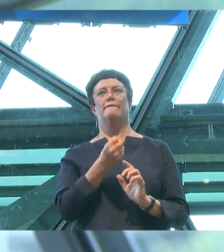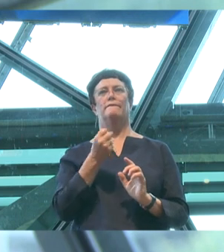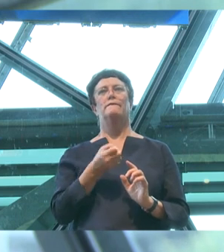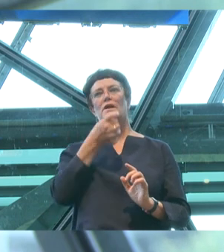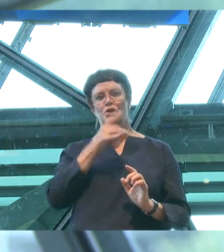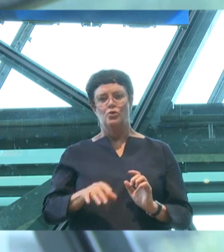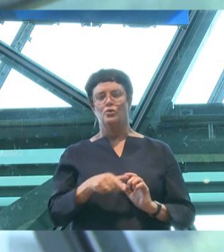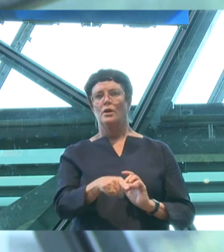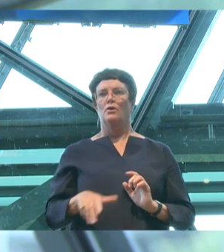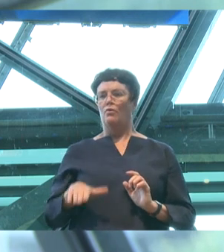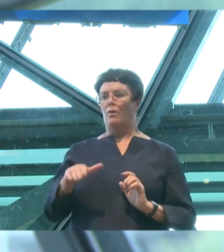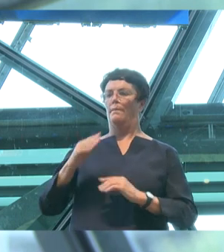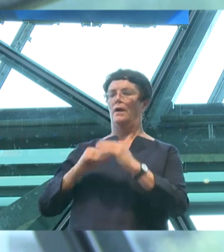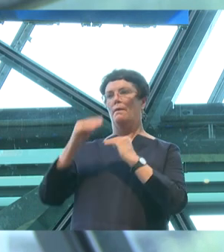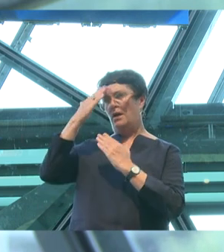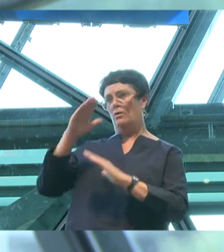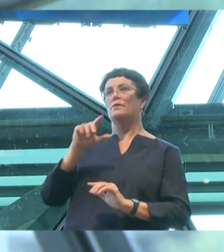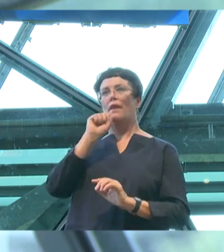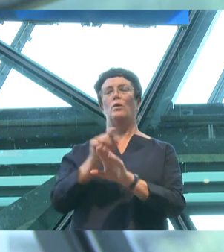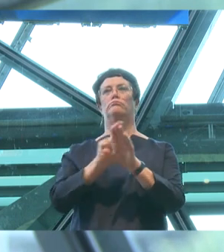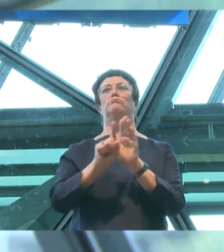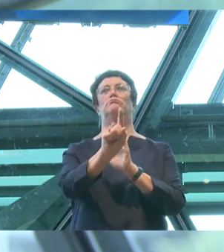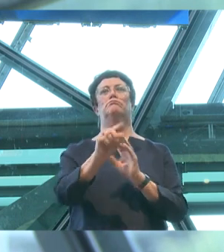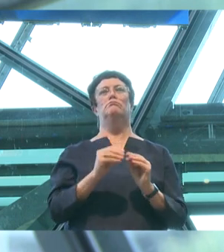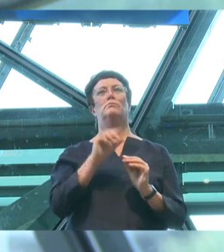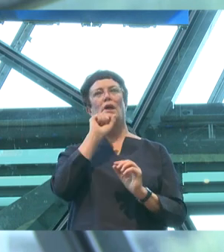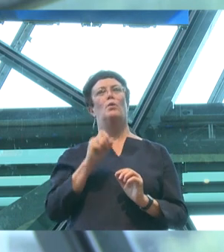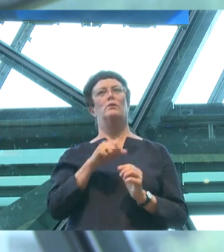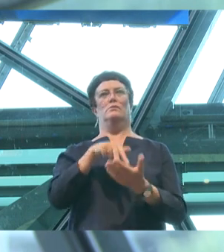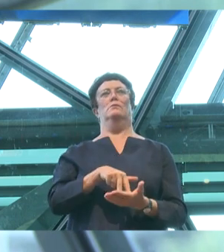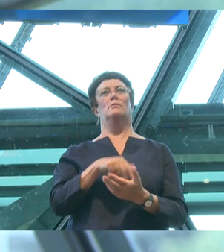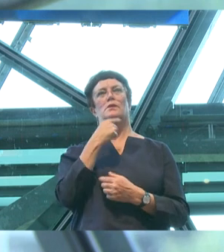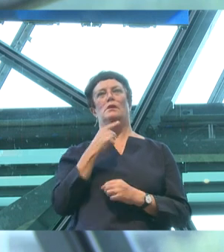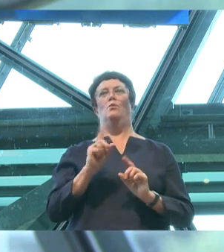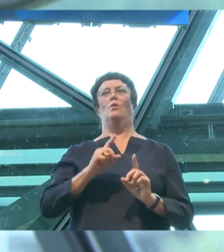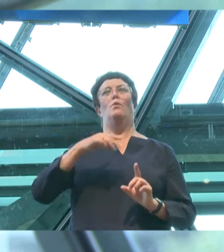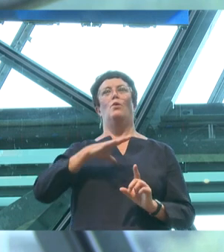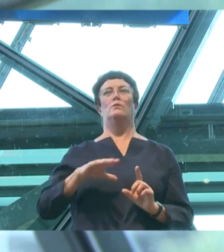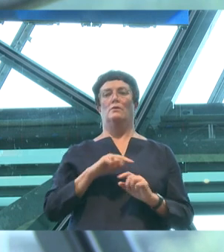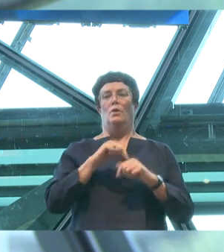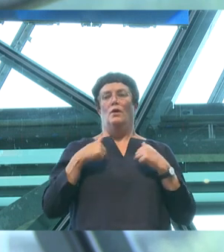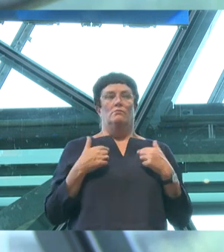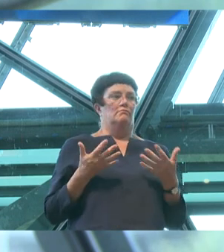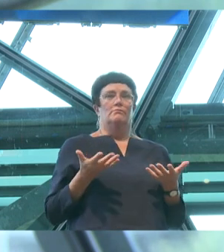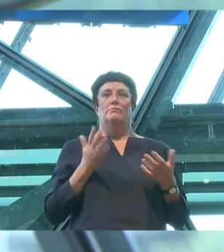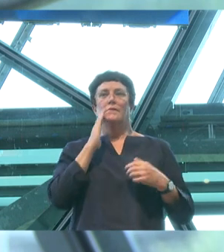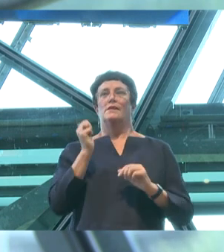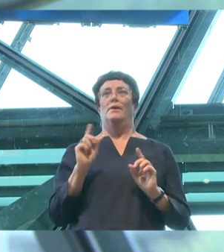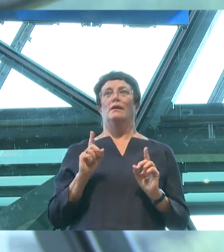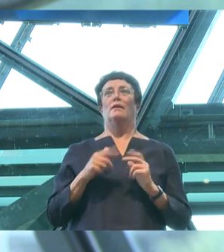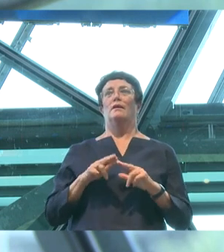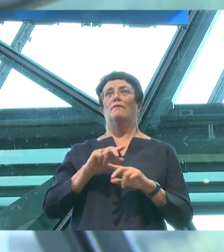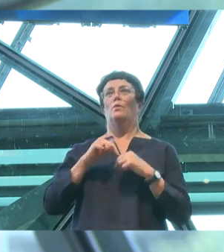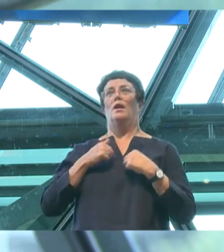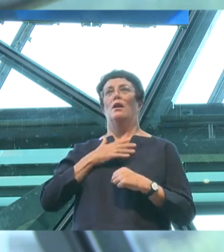become adults, they're going to assert themselves as they wish, whether we like it or not. And our instinct